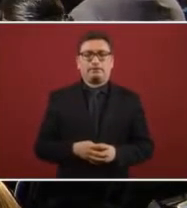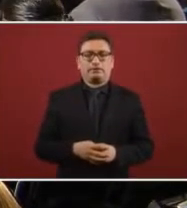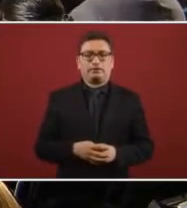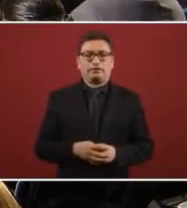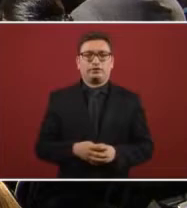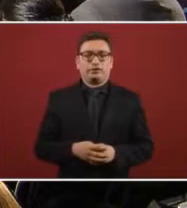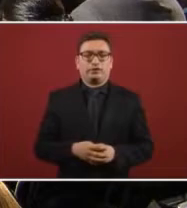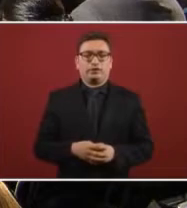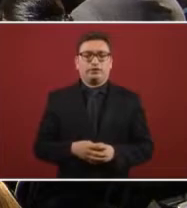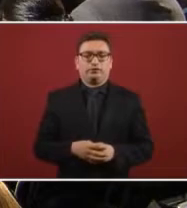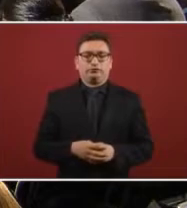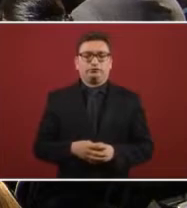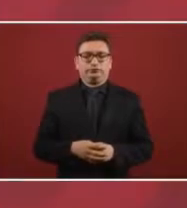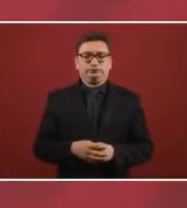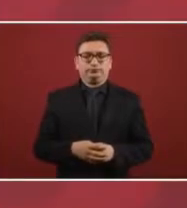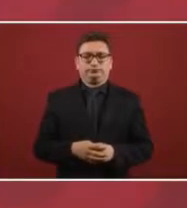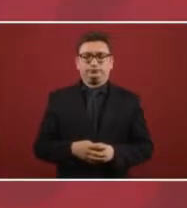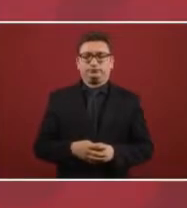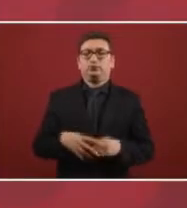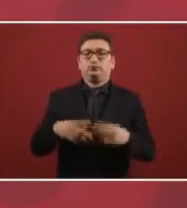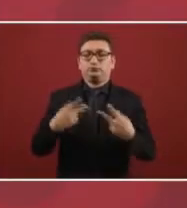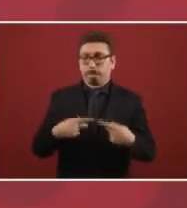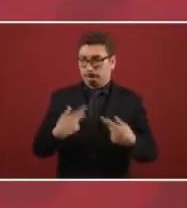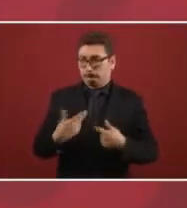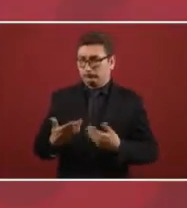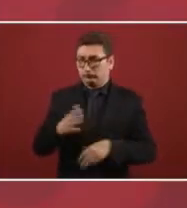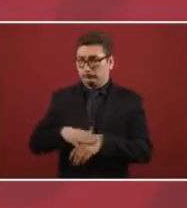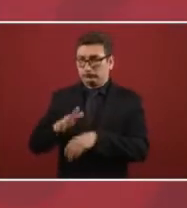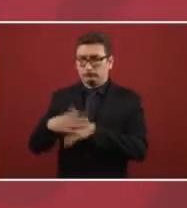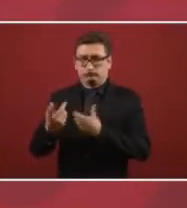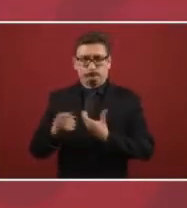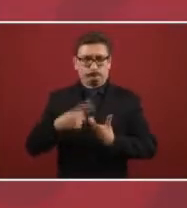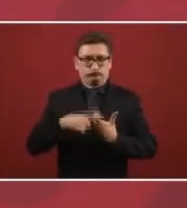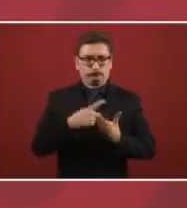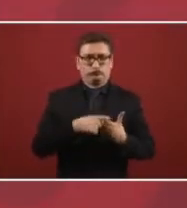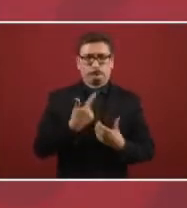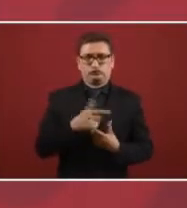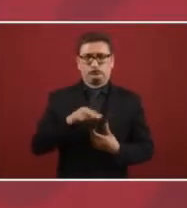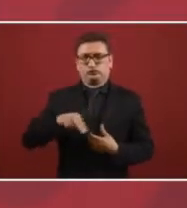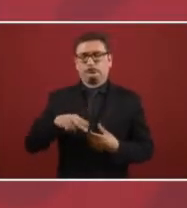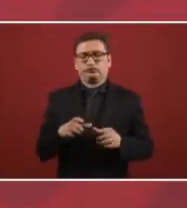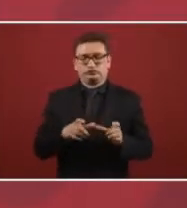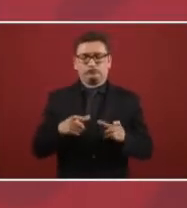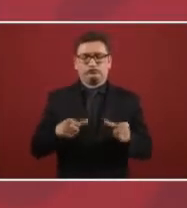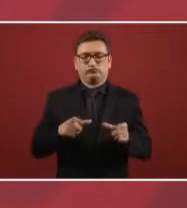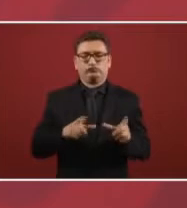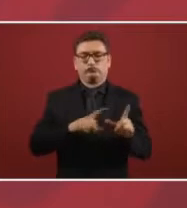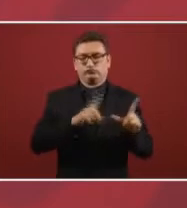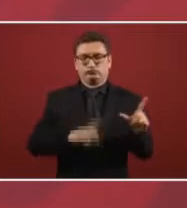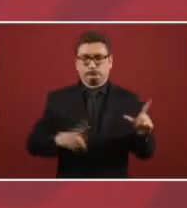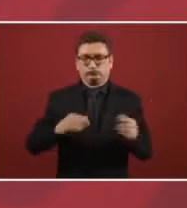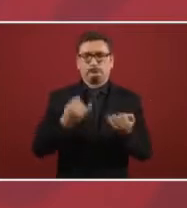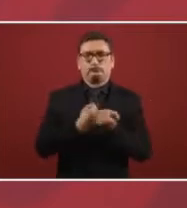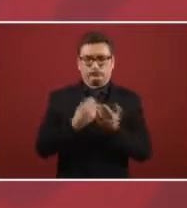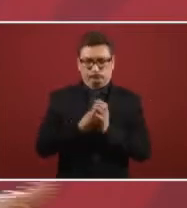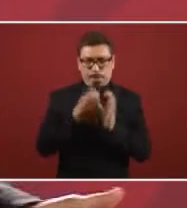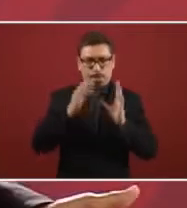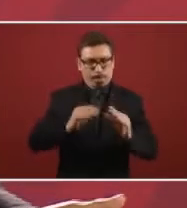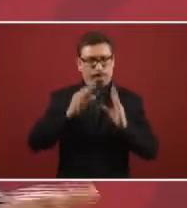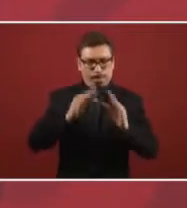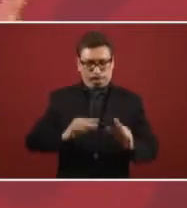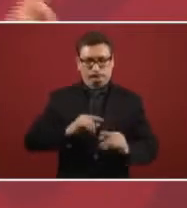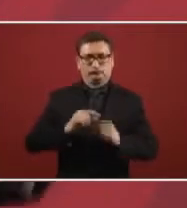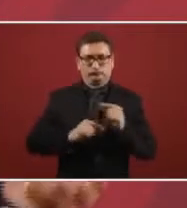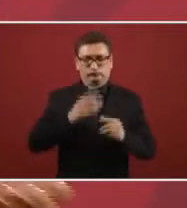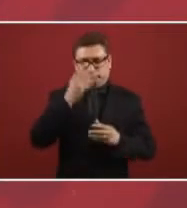We are contracting and recruiting more elements for the National Guard, and we're training.